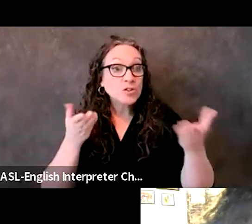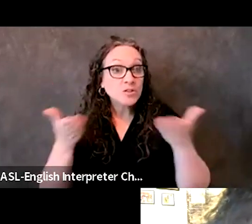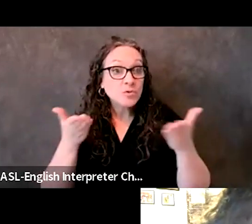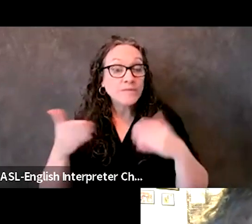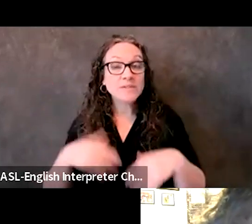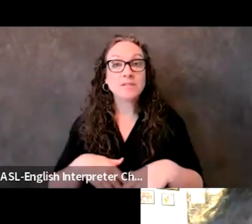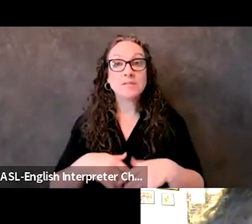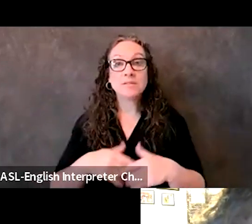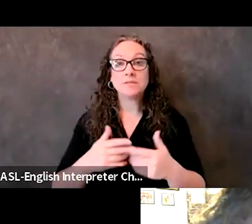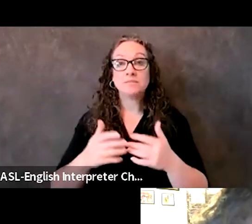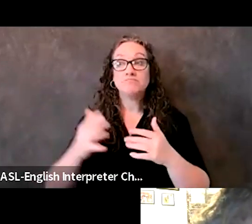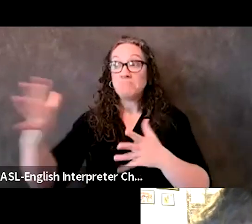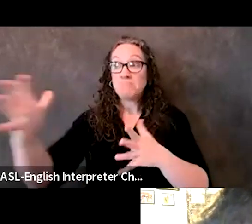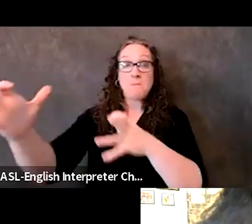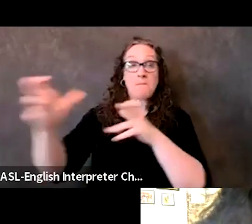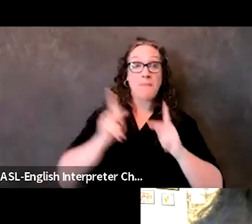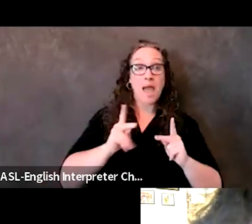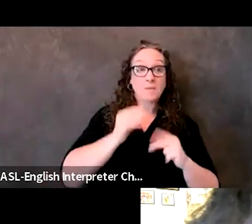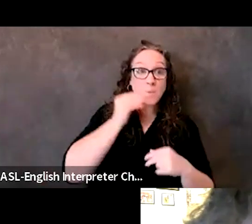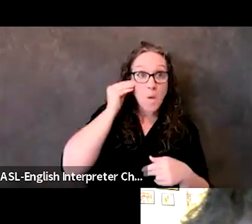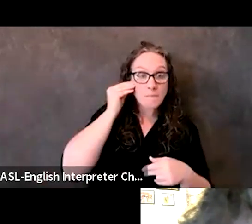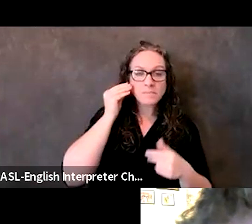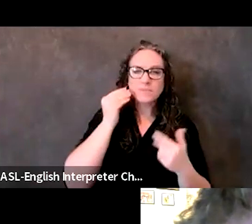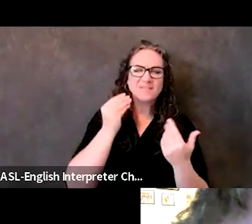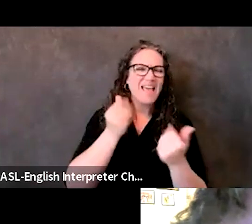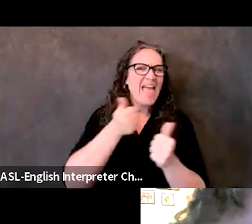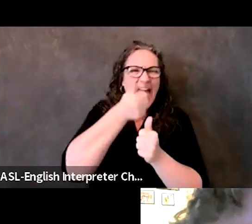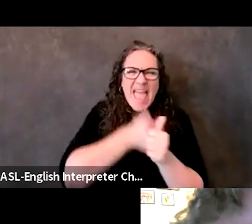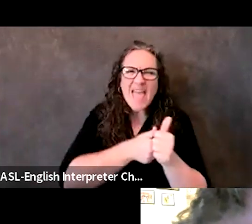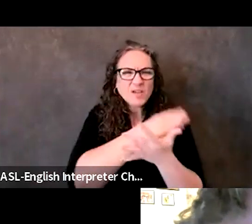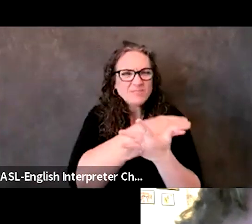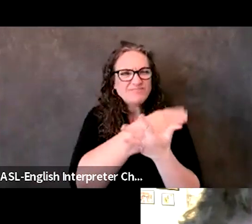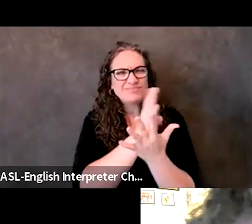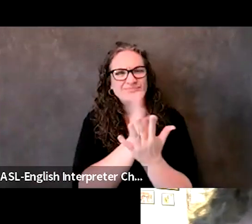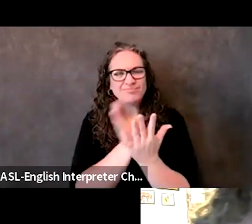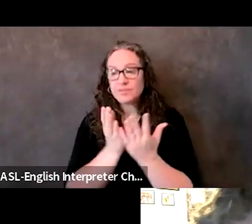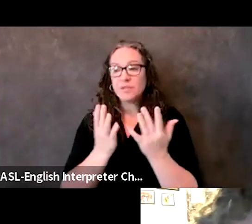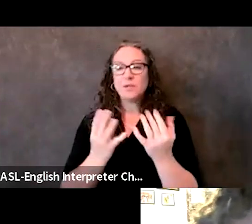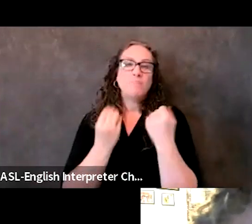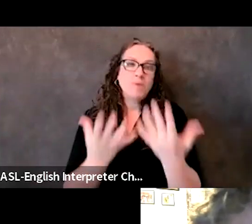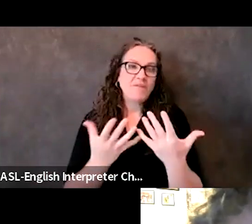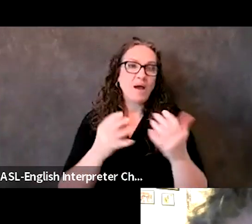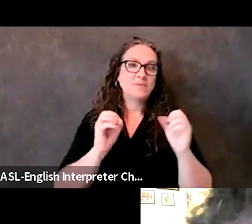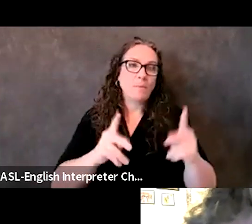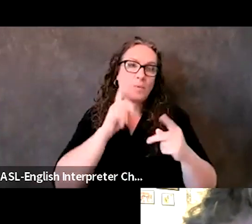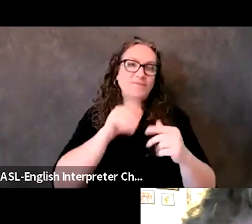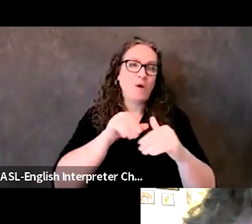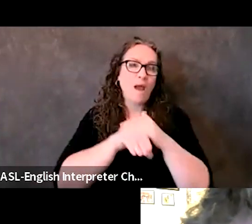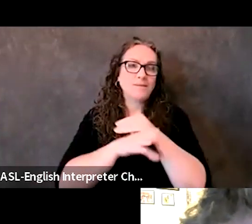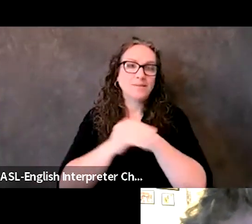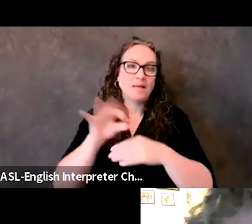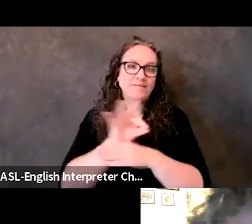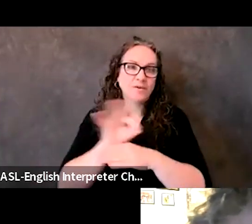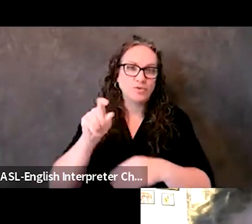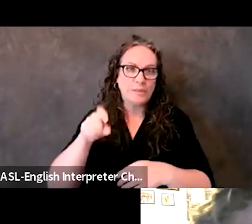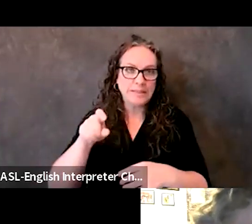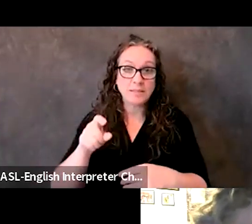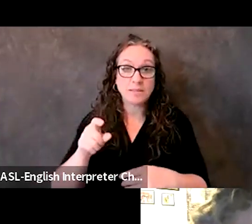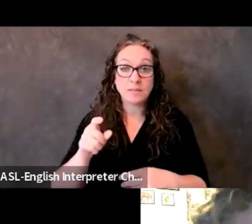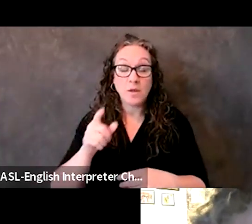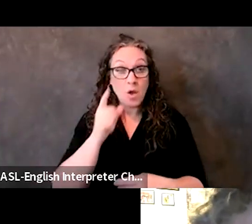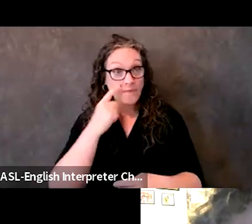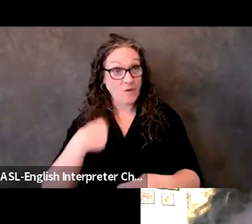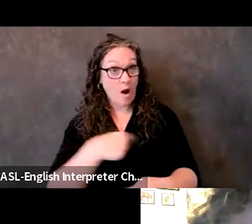for people with access and functional needs. For those of us in the access and functional needs community,